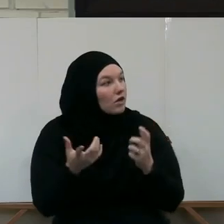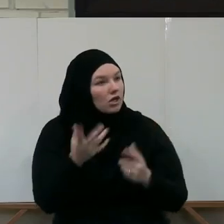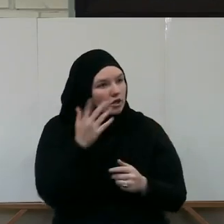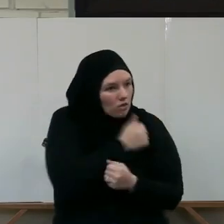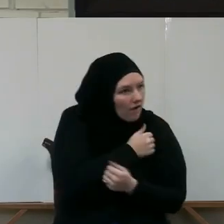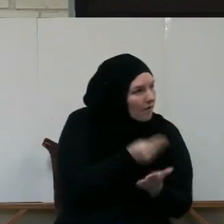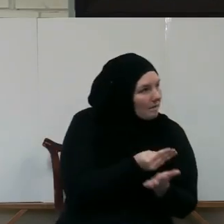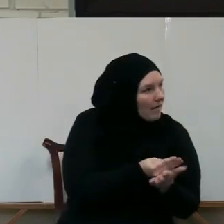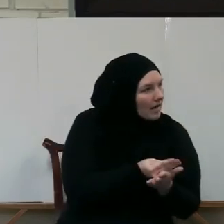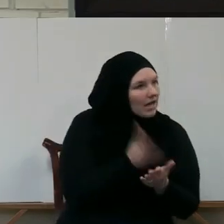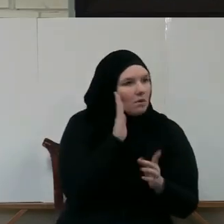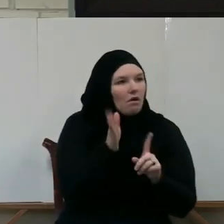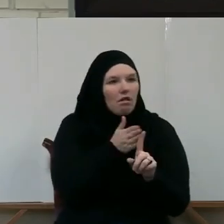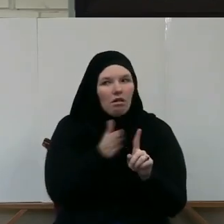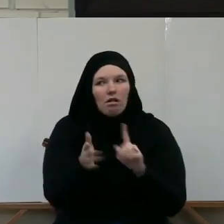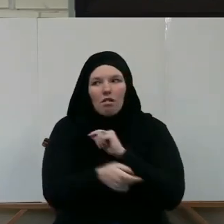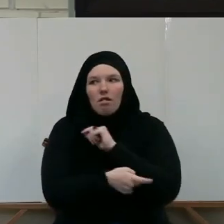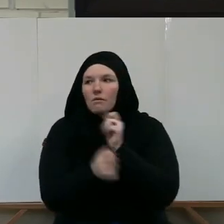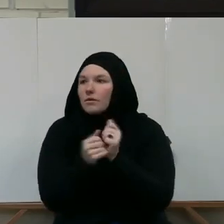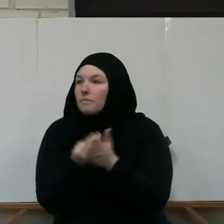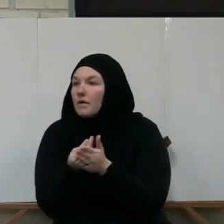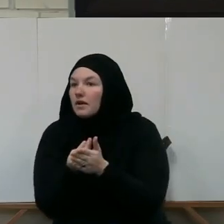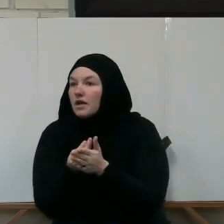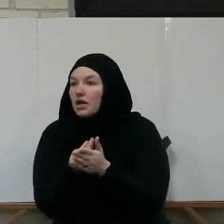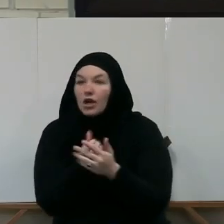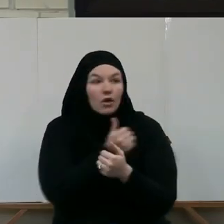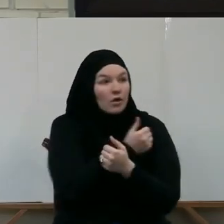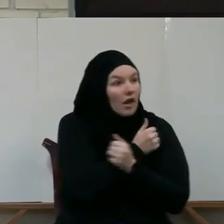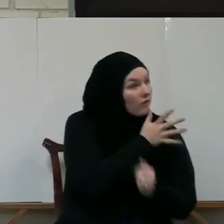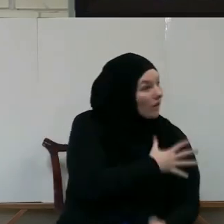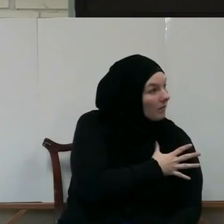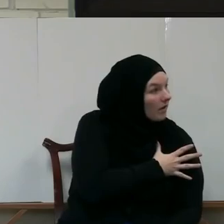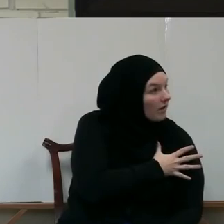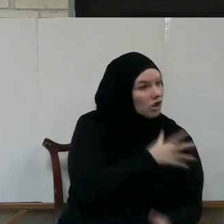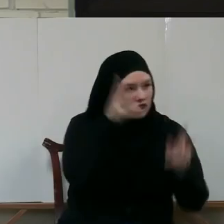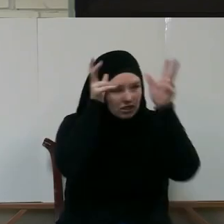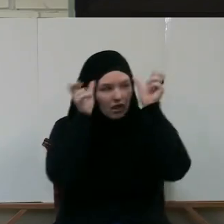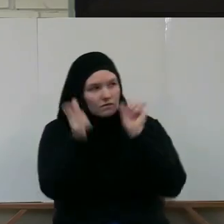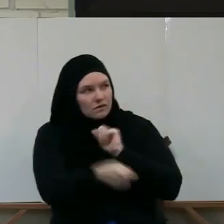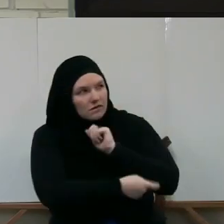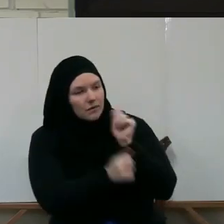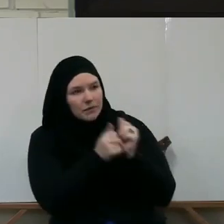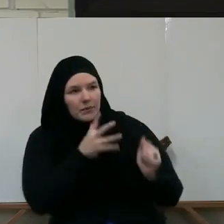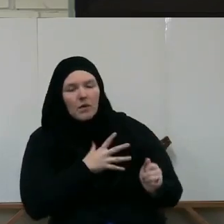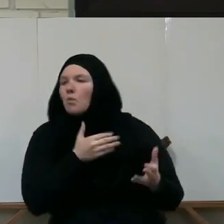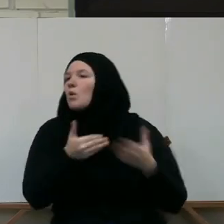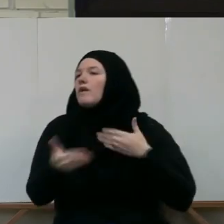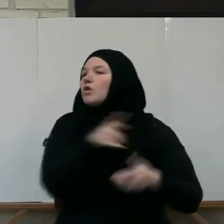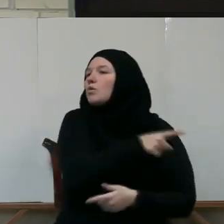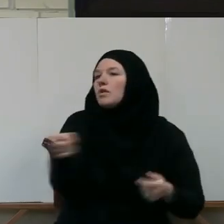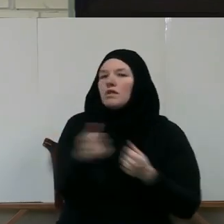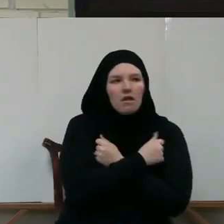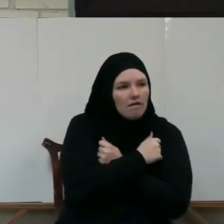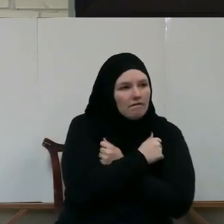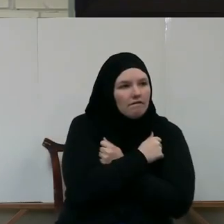you on the money issue. You love women. He's going to play with you on that issue. Whatever you love this